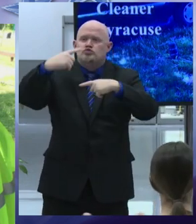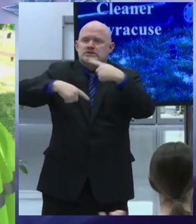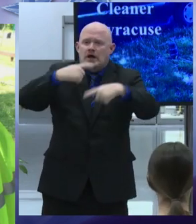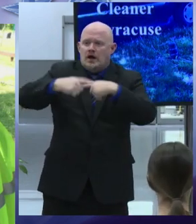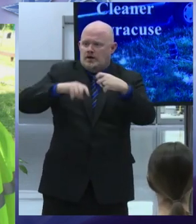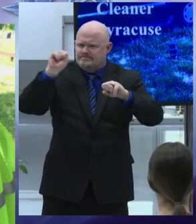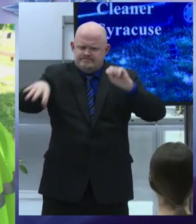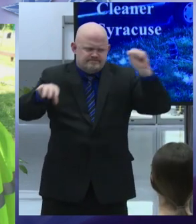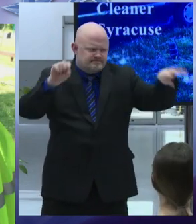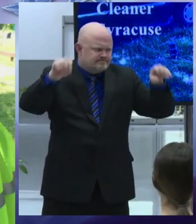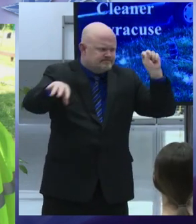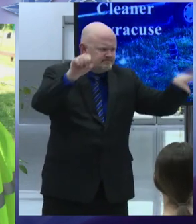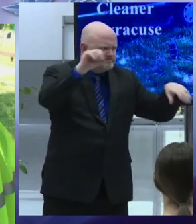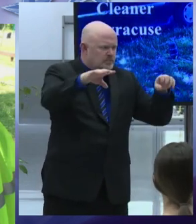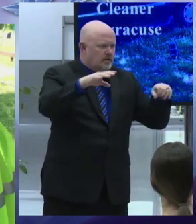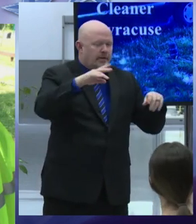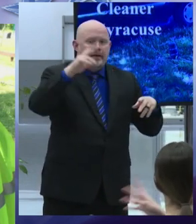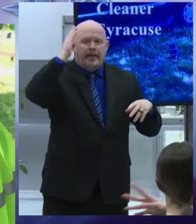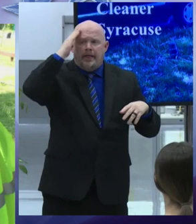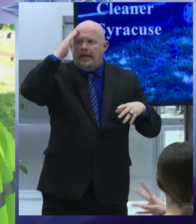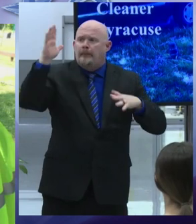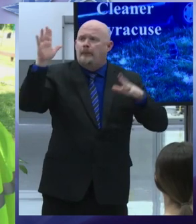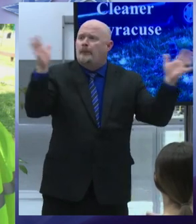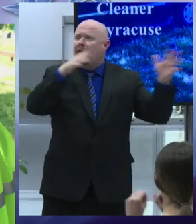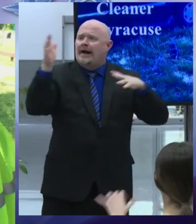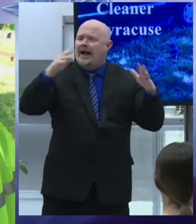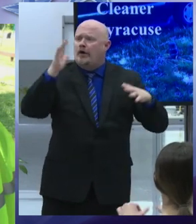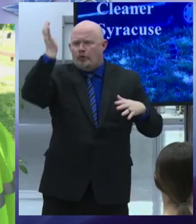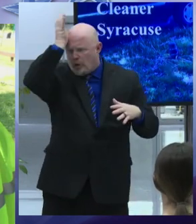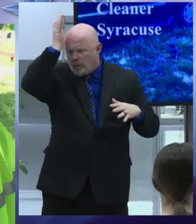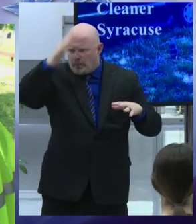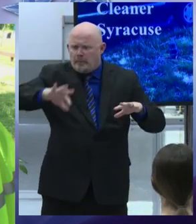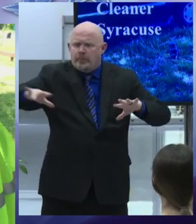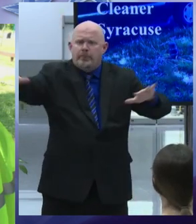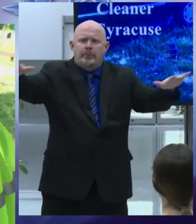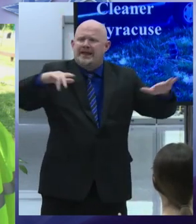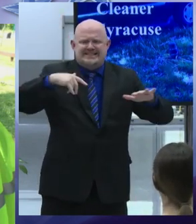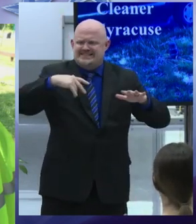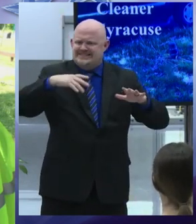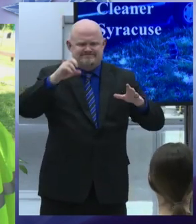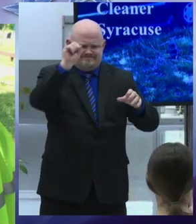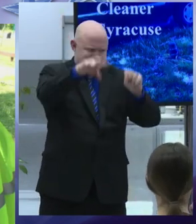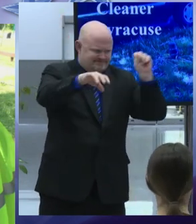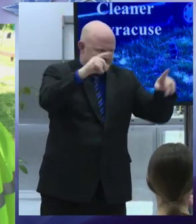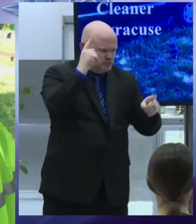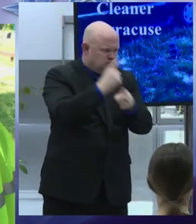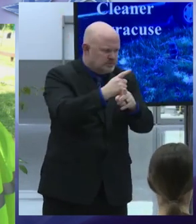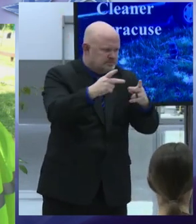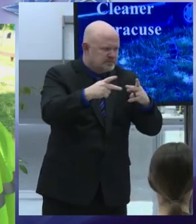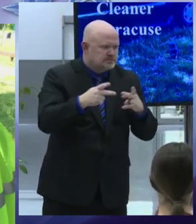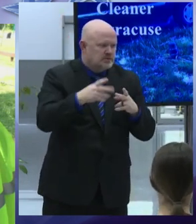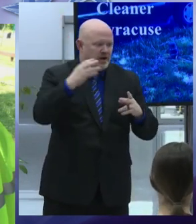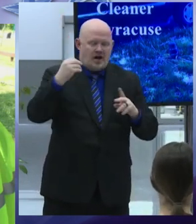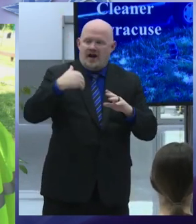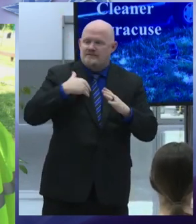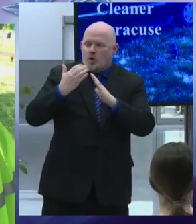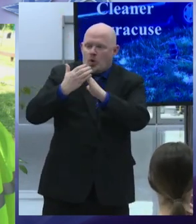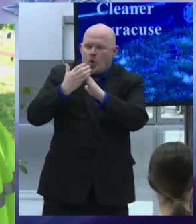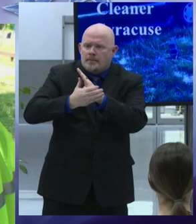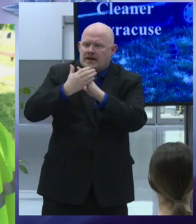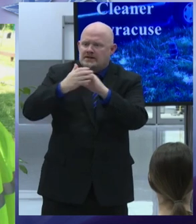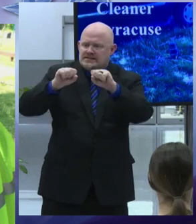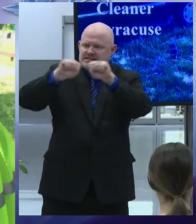trash and recycling we will also take the first steps to semi-automate our sanitation equipment protecting the safety of our valued